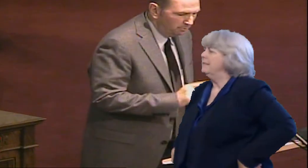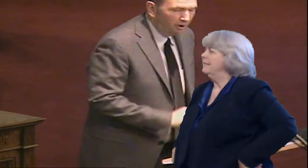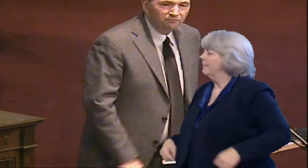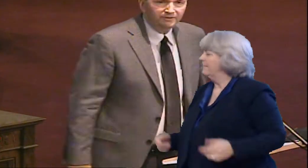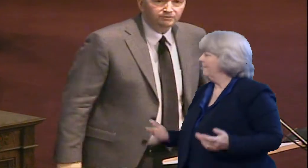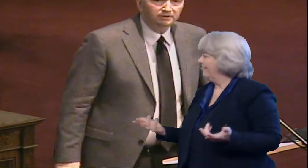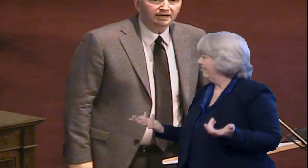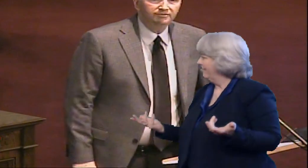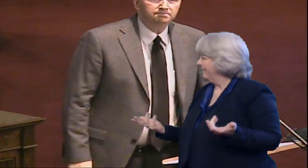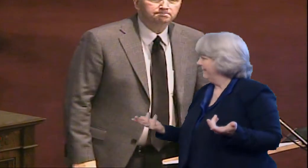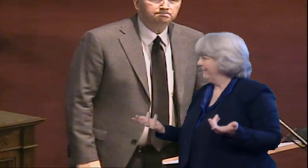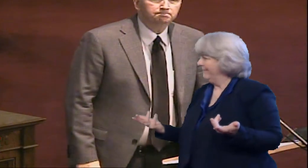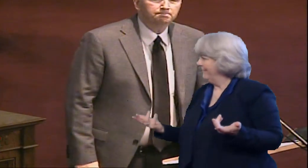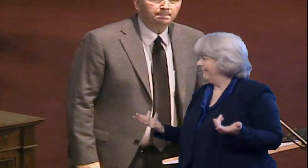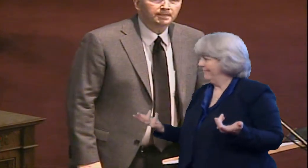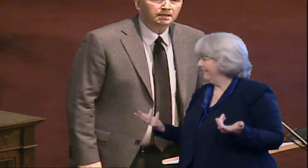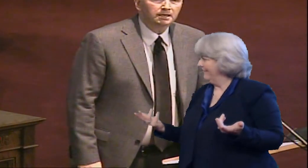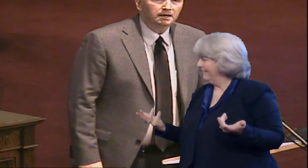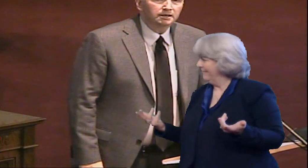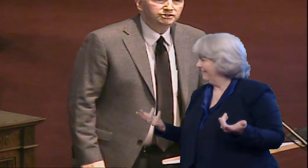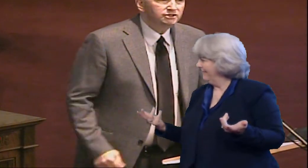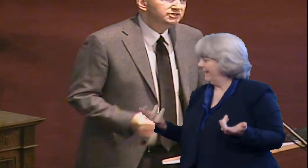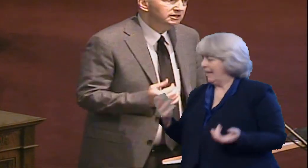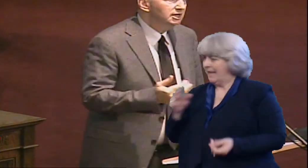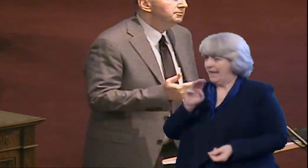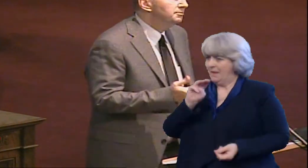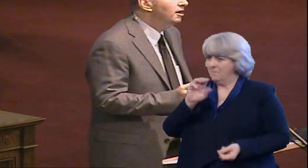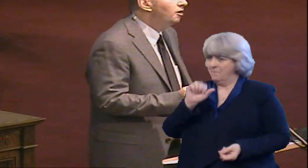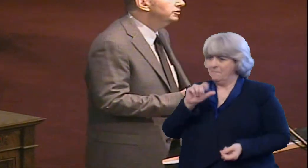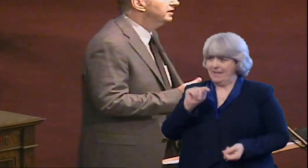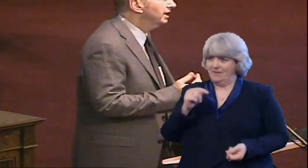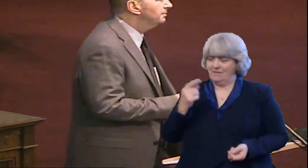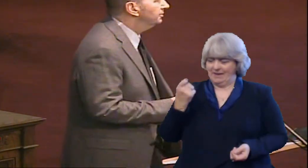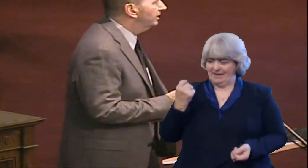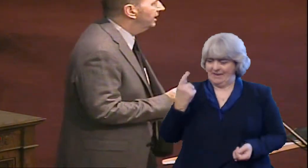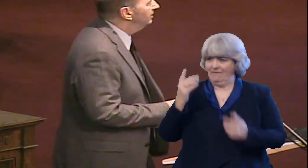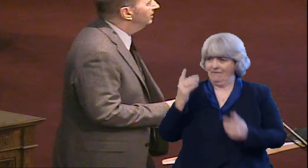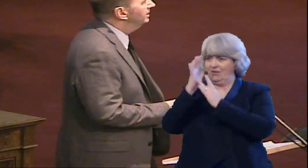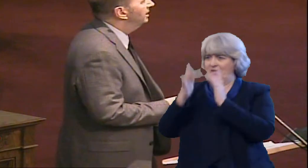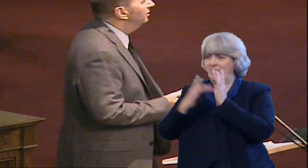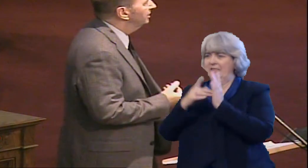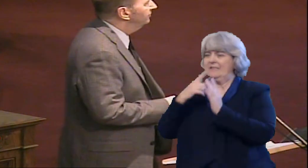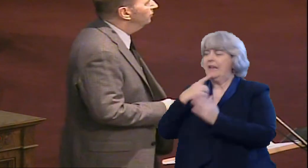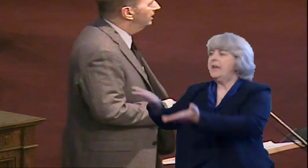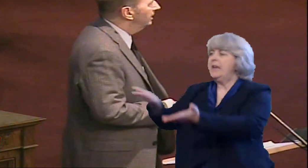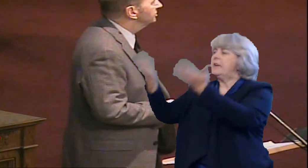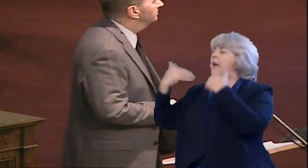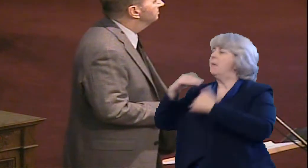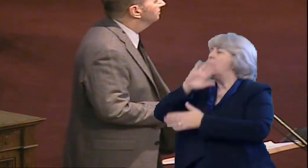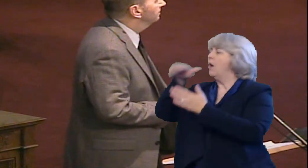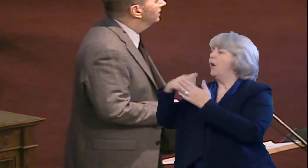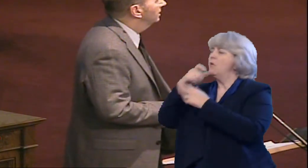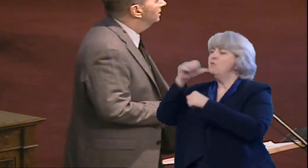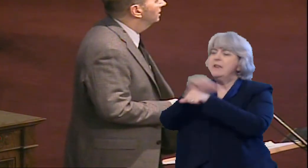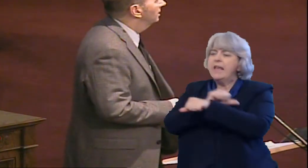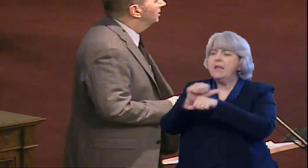Ladder part of Matthew 11. Jesus said, Come to me, all you that labor and are heavy and laden, and I will give you rest.